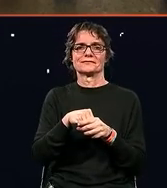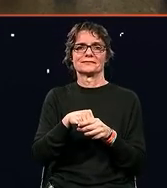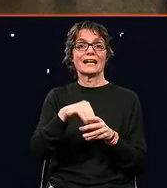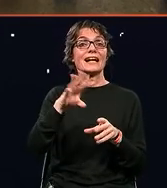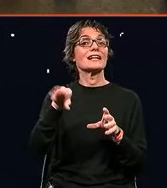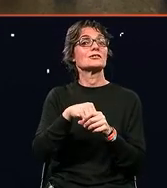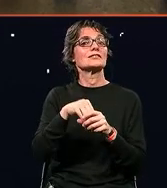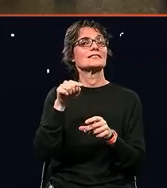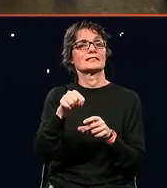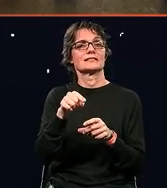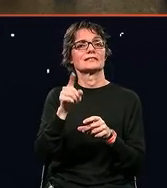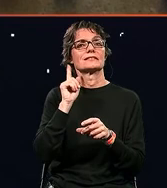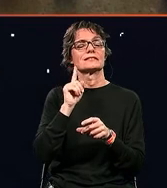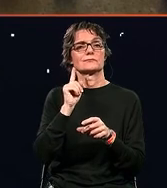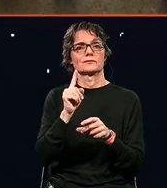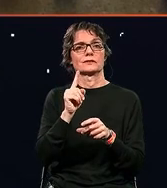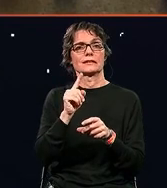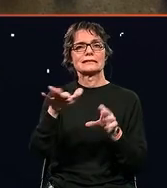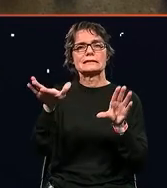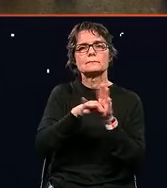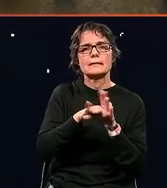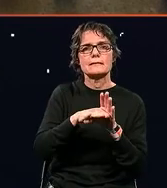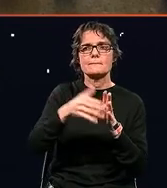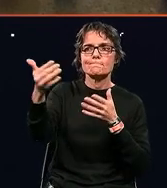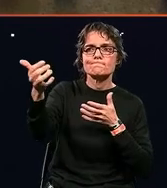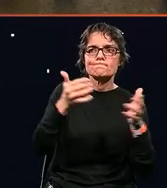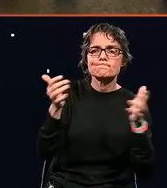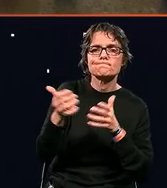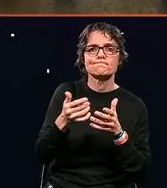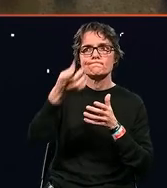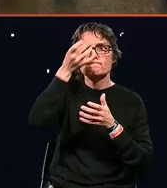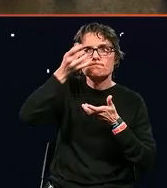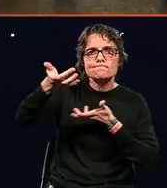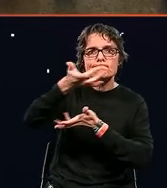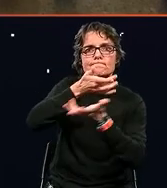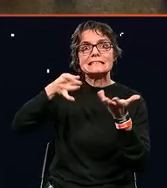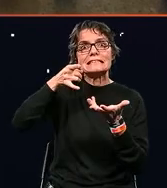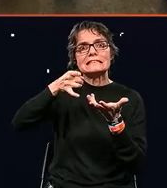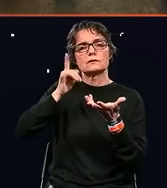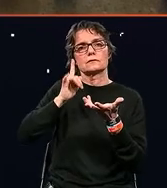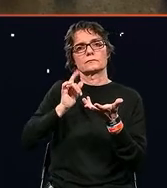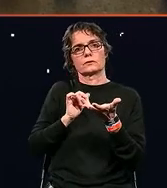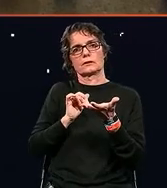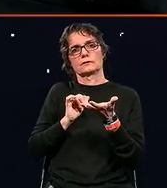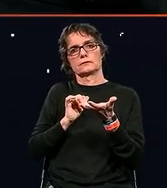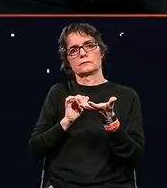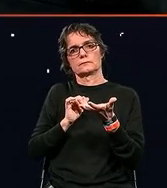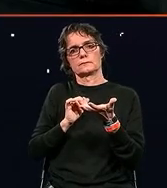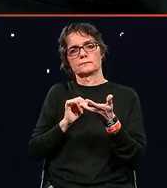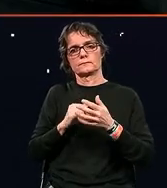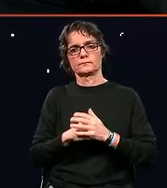the more important cornerstones in acting with speed.